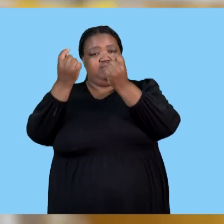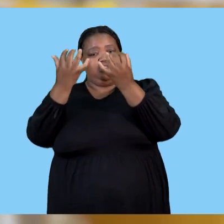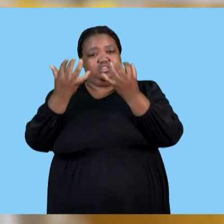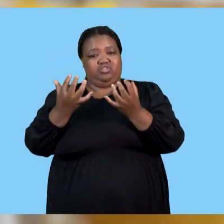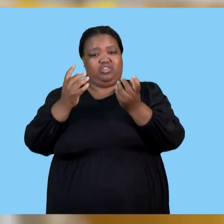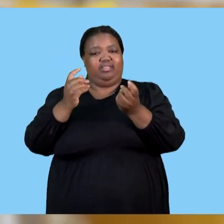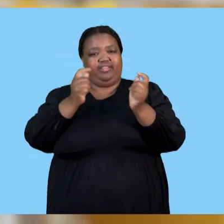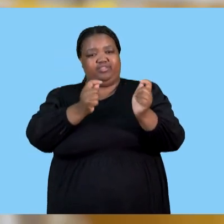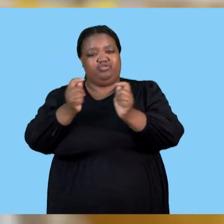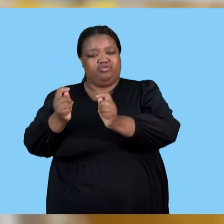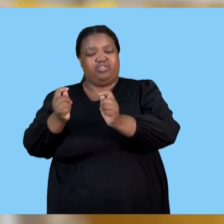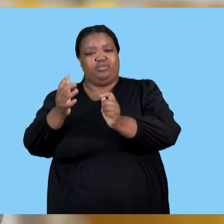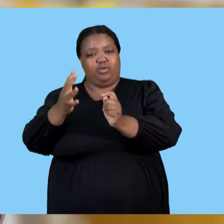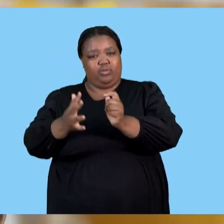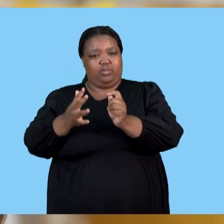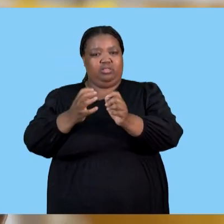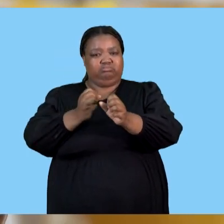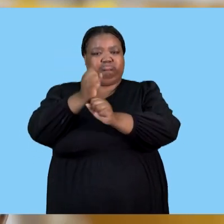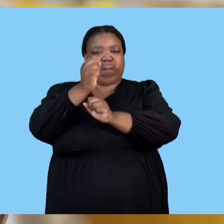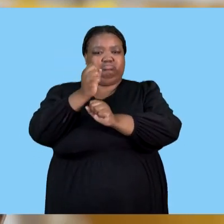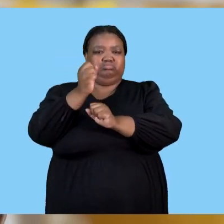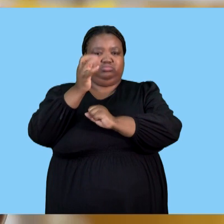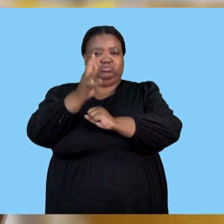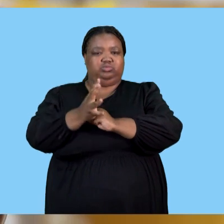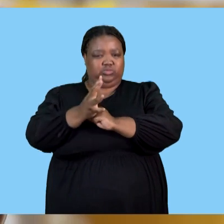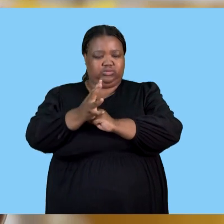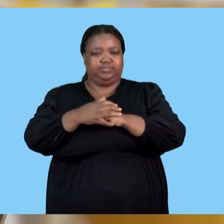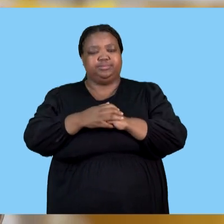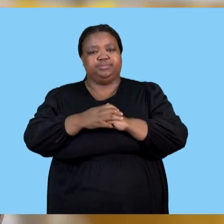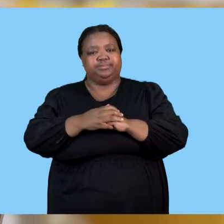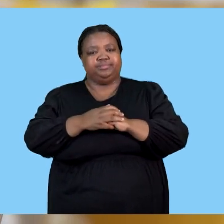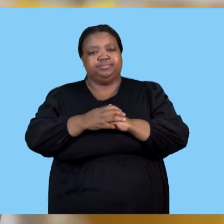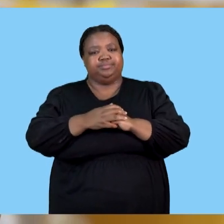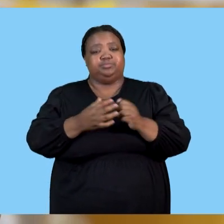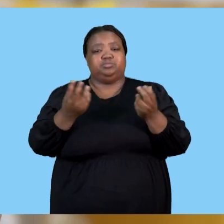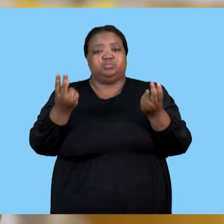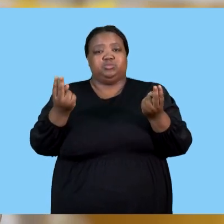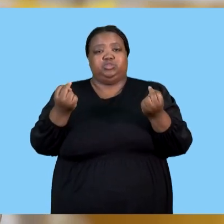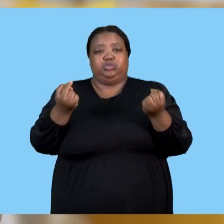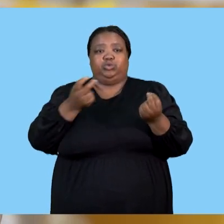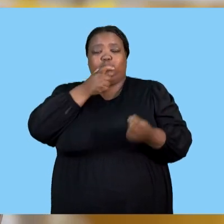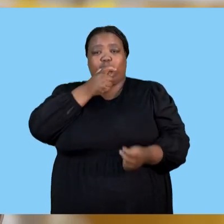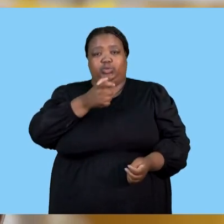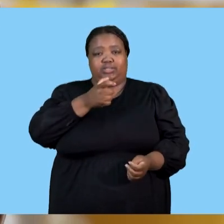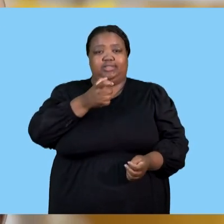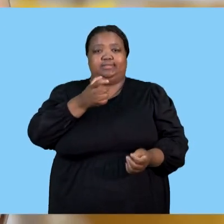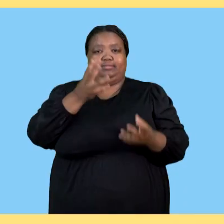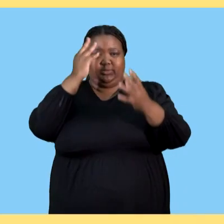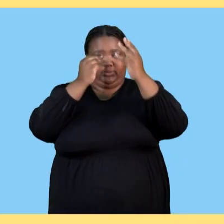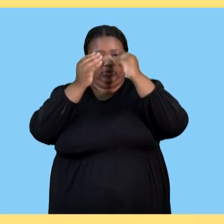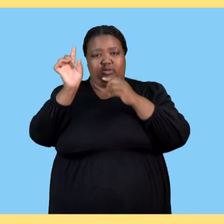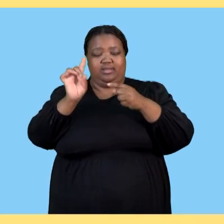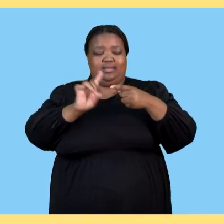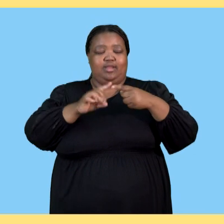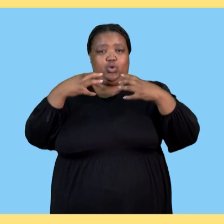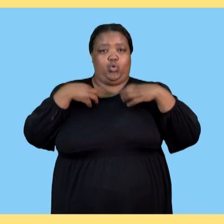next financial year will be transferred from the non-current liabilities to the current liabilities. The new words